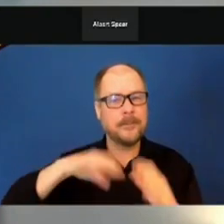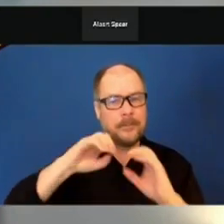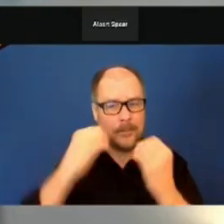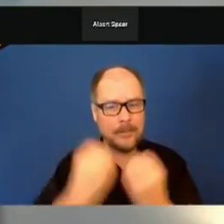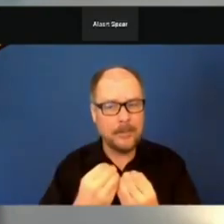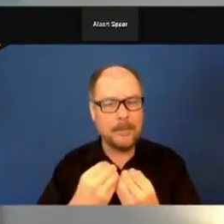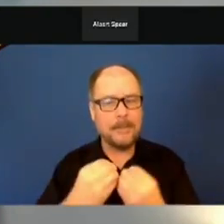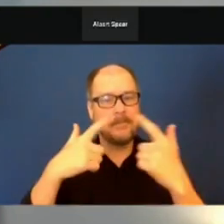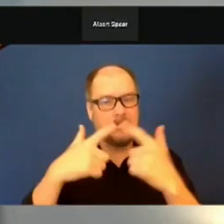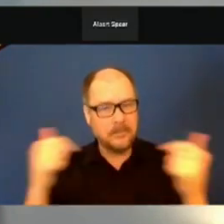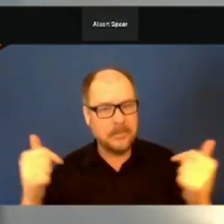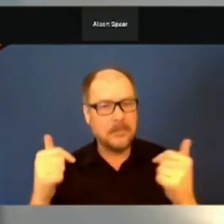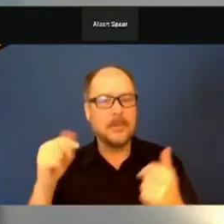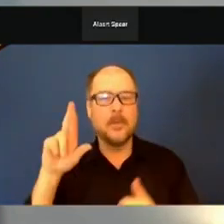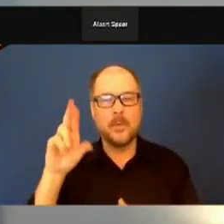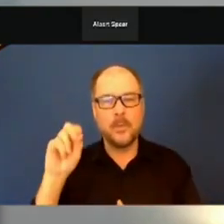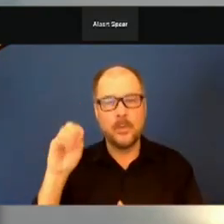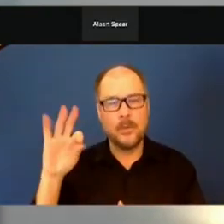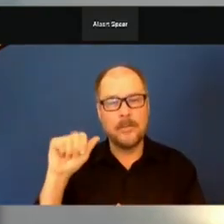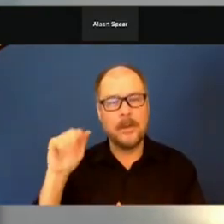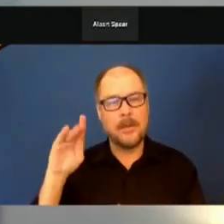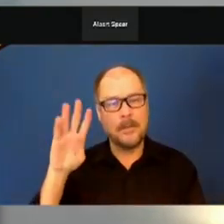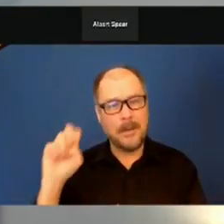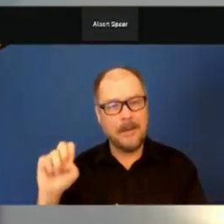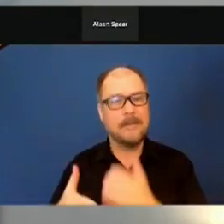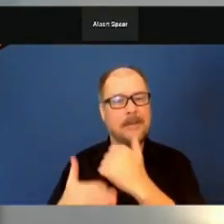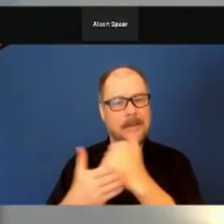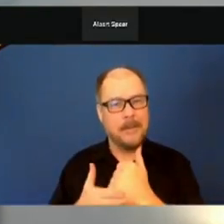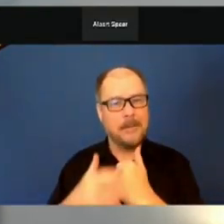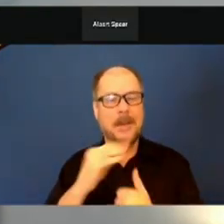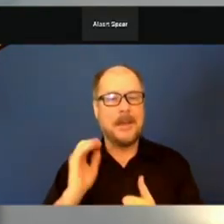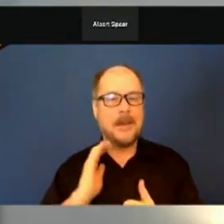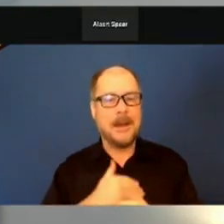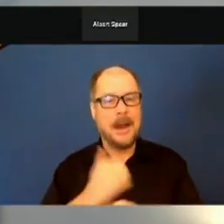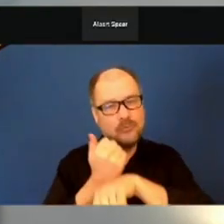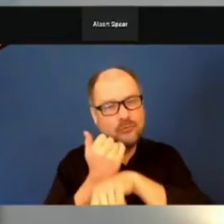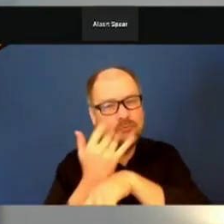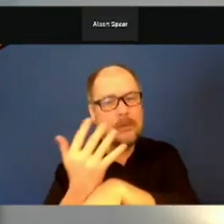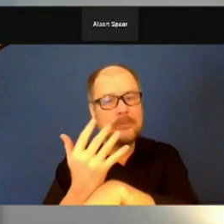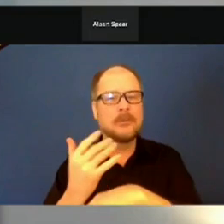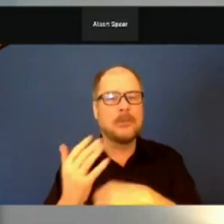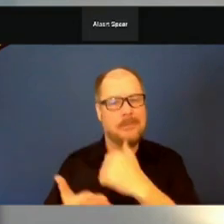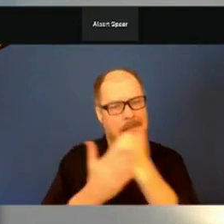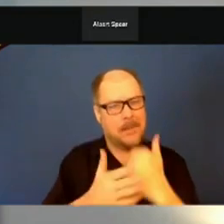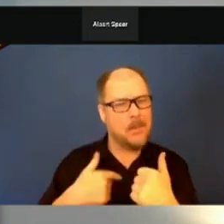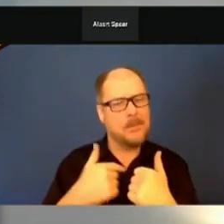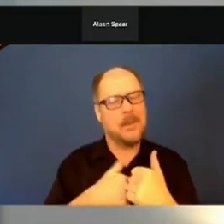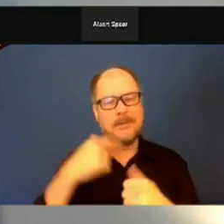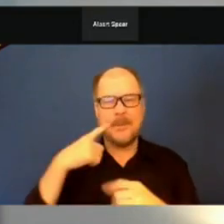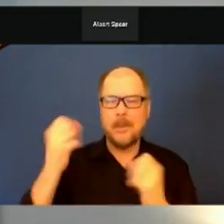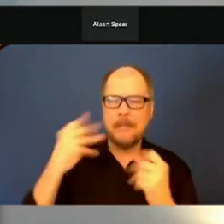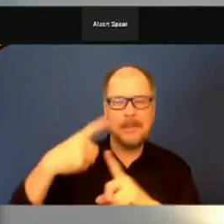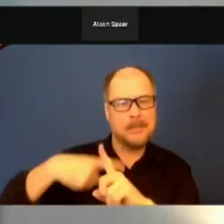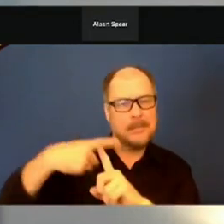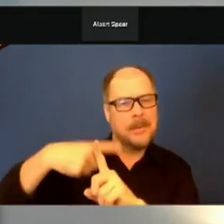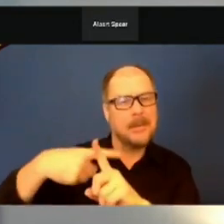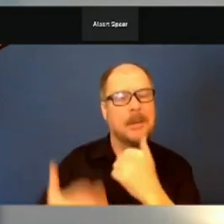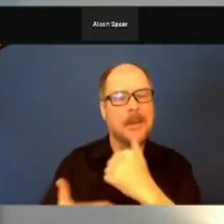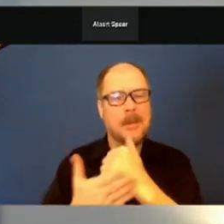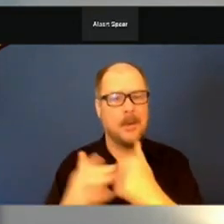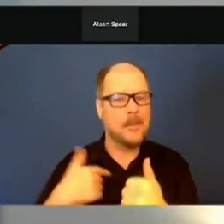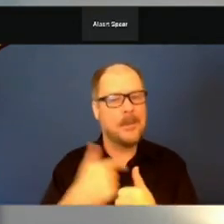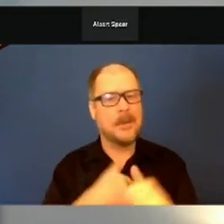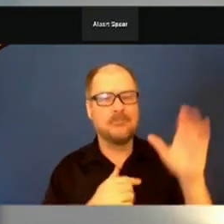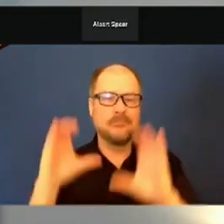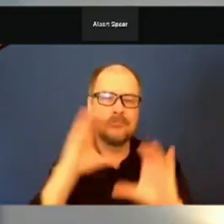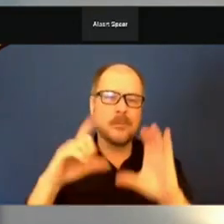Communities, and Roof Above, our grassroots organizations that have been on the ground for months and assisting with relocation, Block